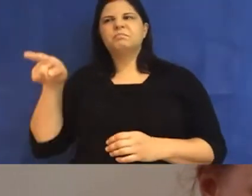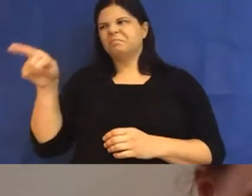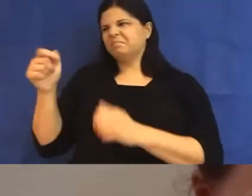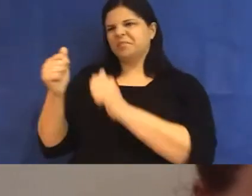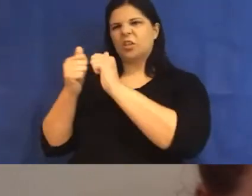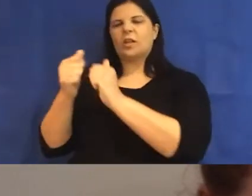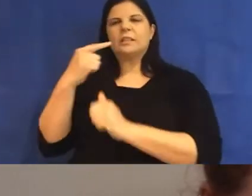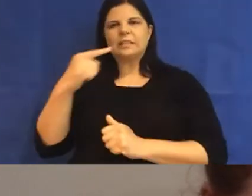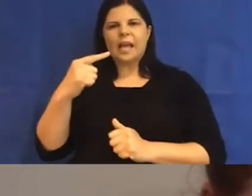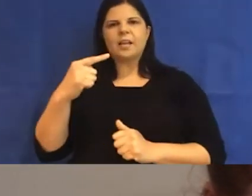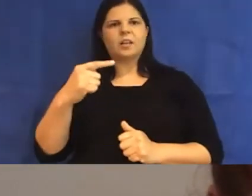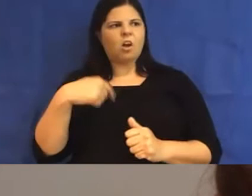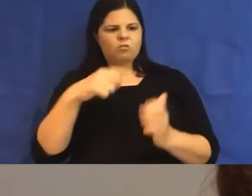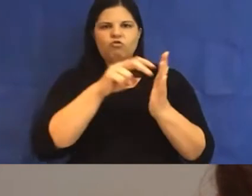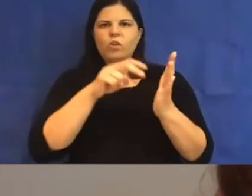partner had a baby on the way.